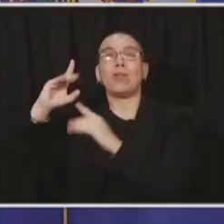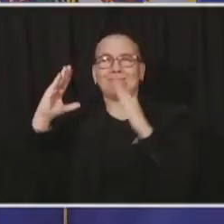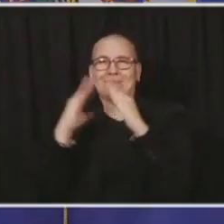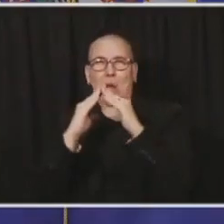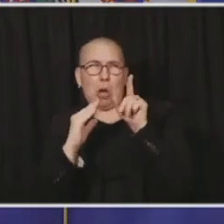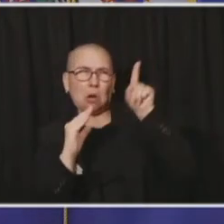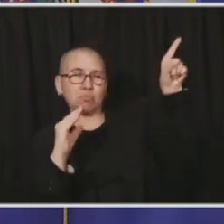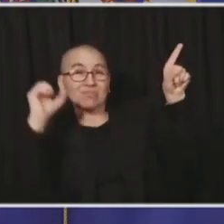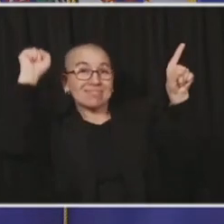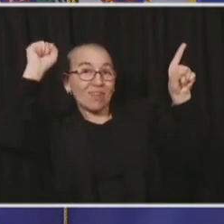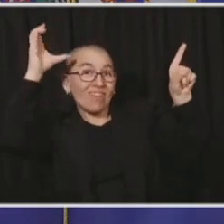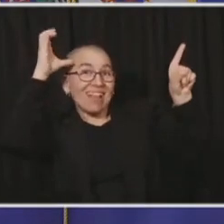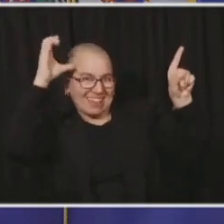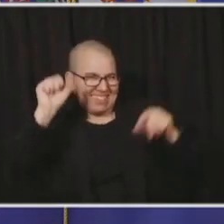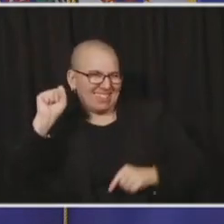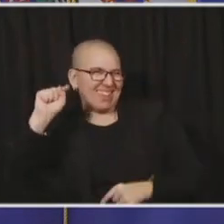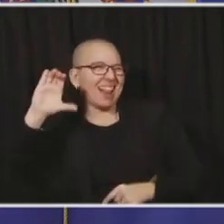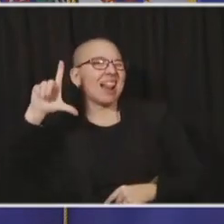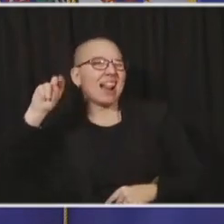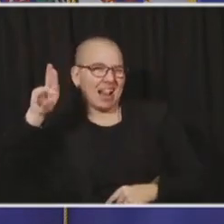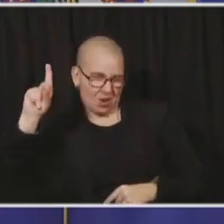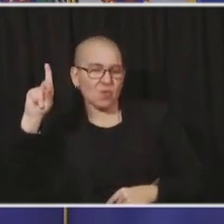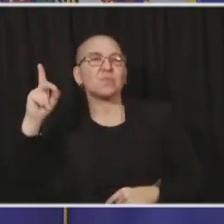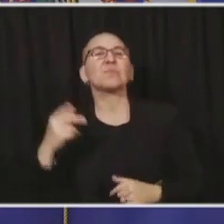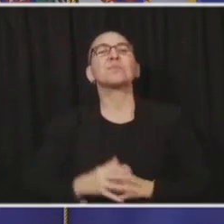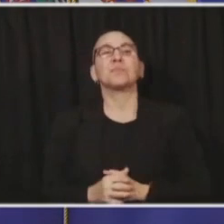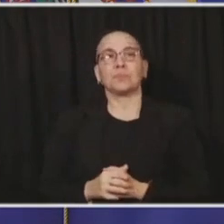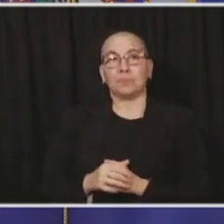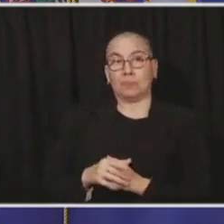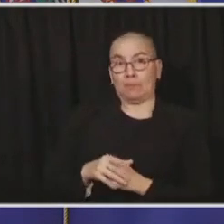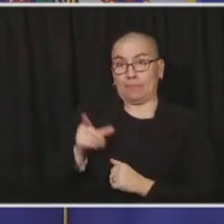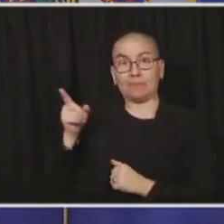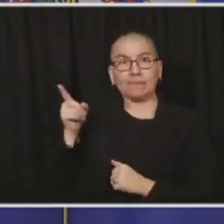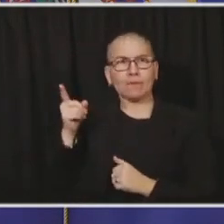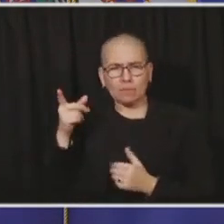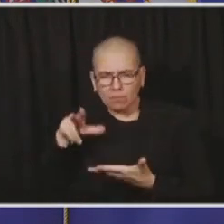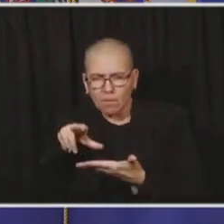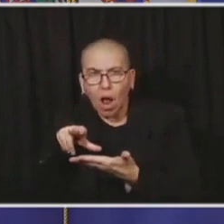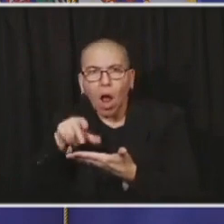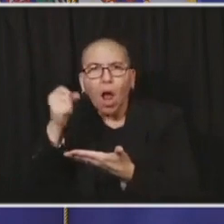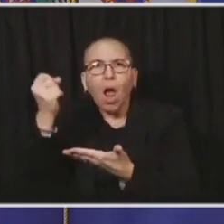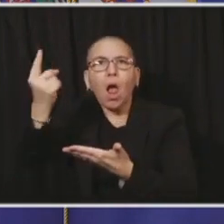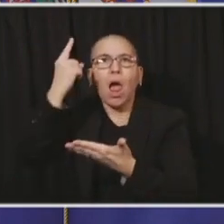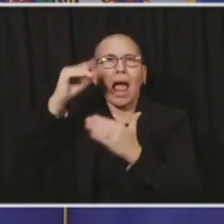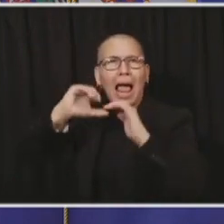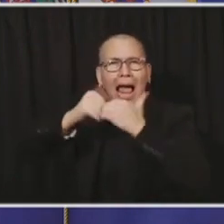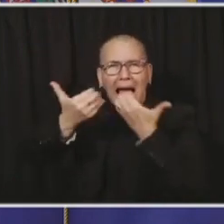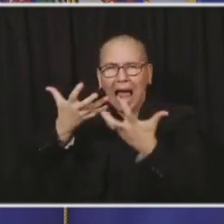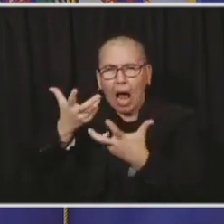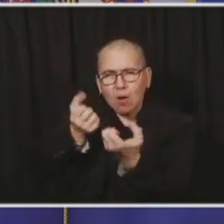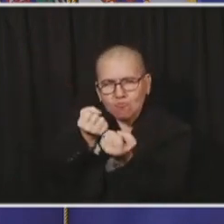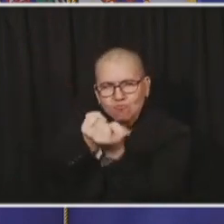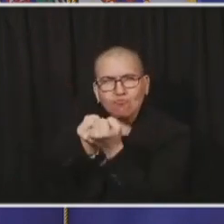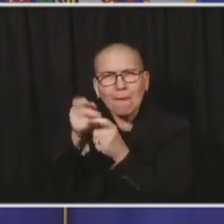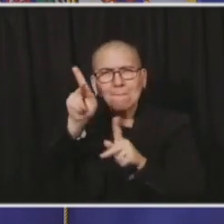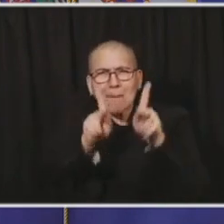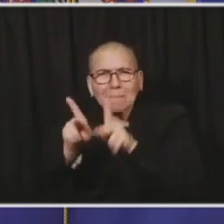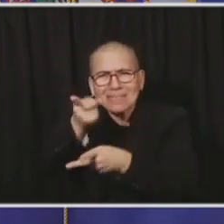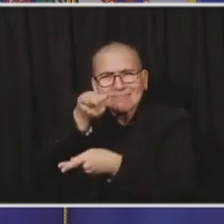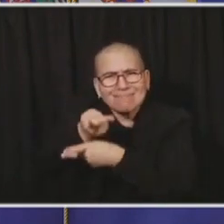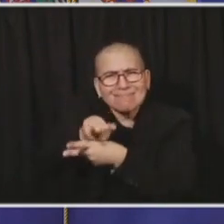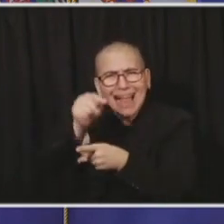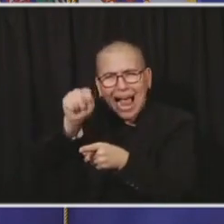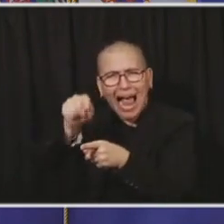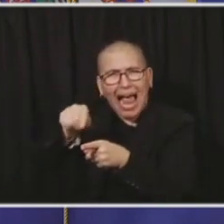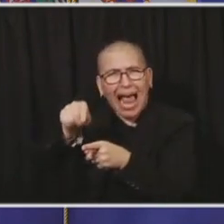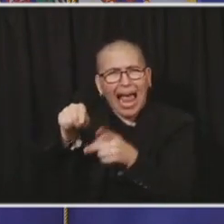Dr. Holman's understanding of not only delivery of healthcare, the business side of healthcare, but also understanding